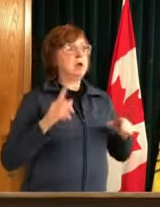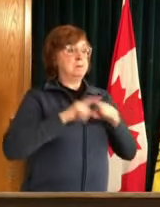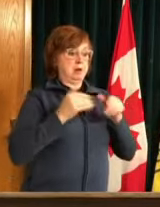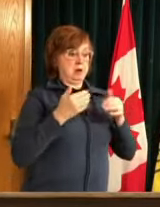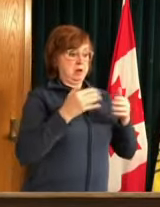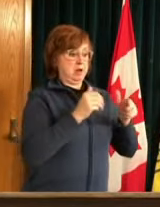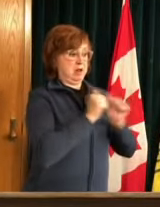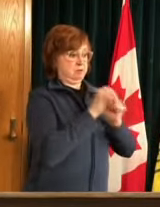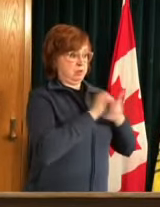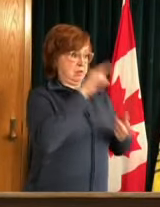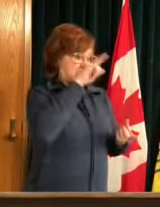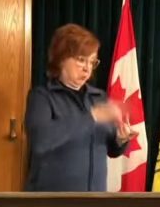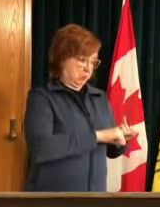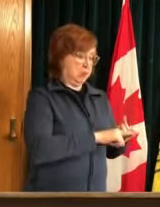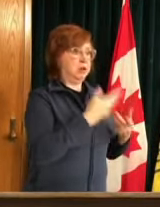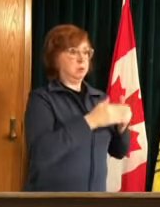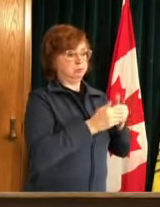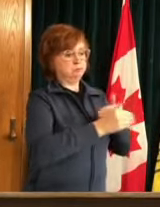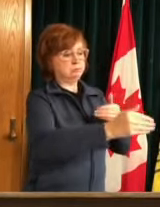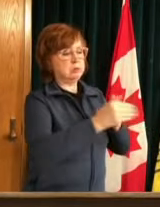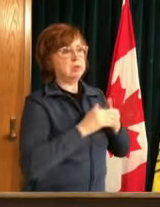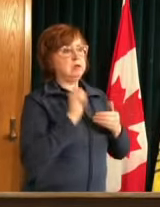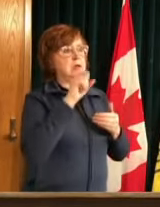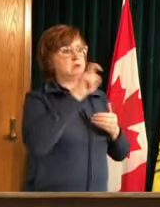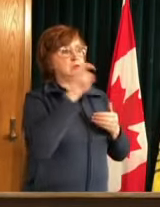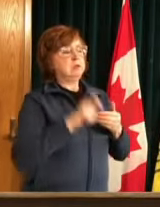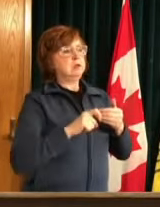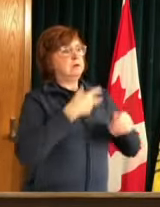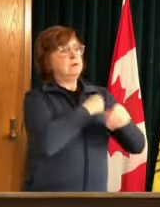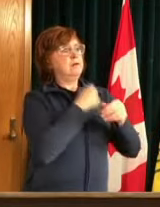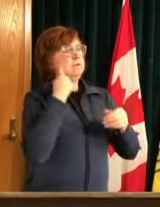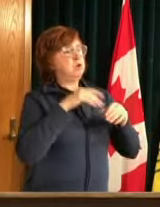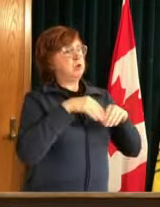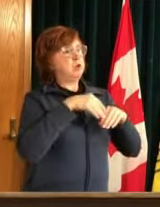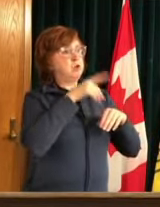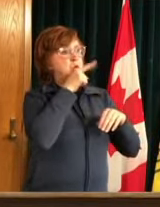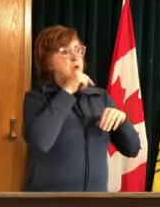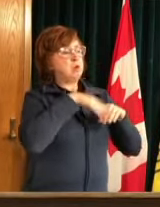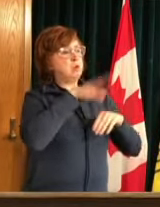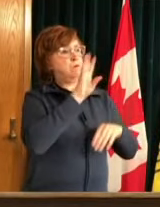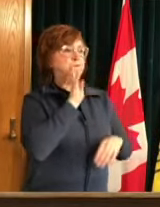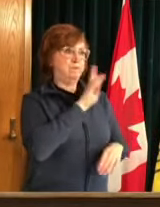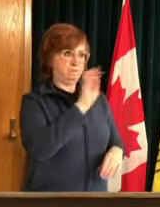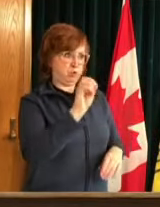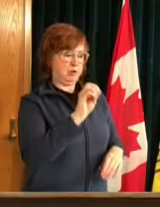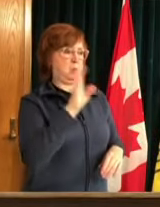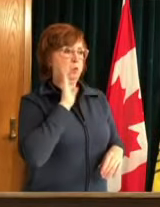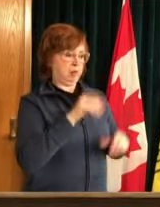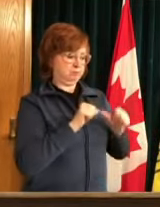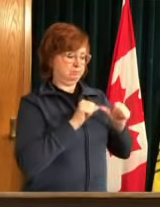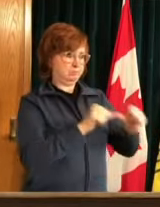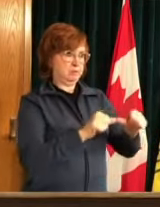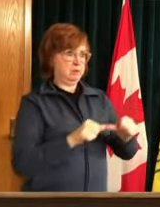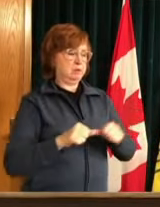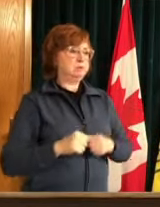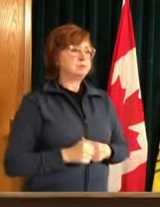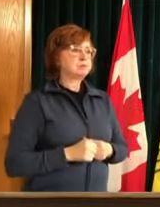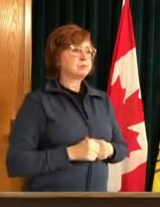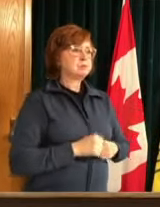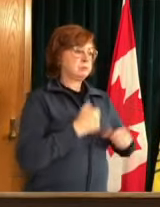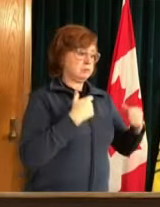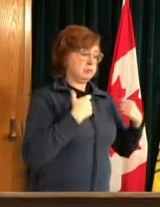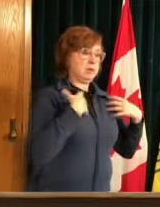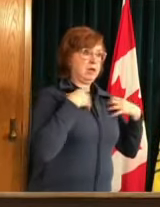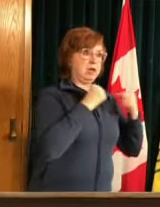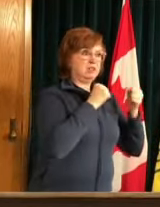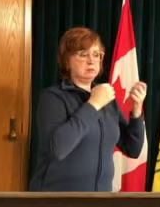to everyone in years and older our dedicated health workers will continue to administer vaccines just as quickly as